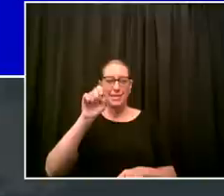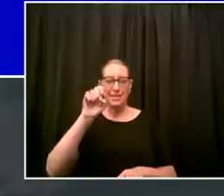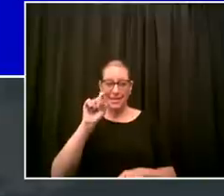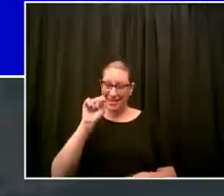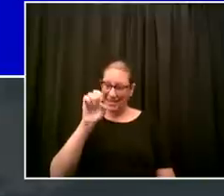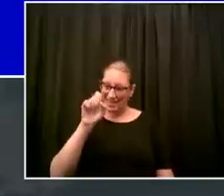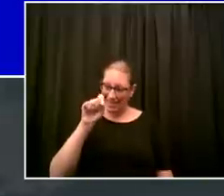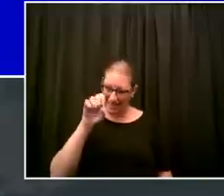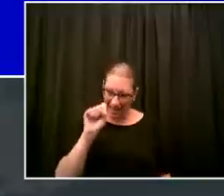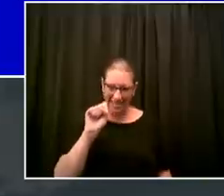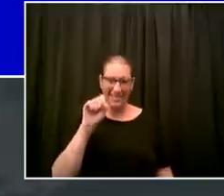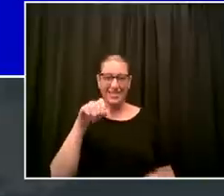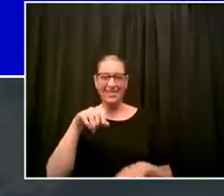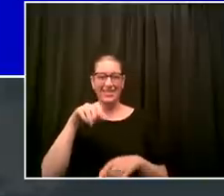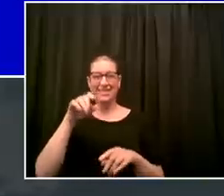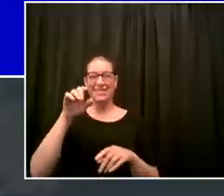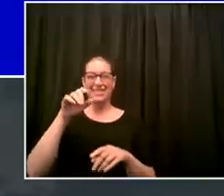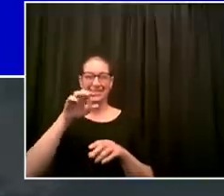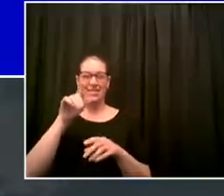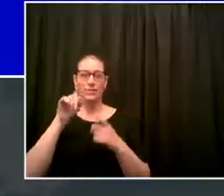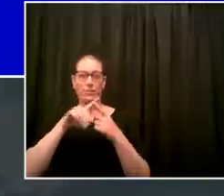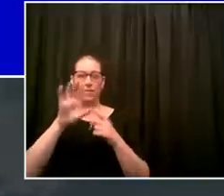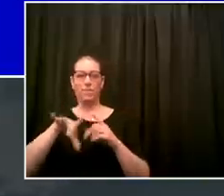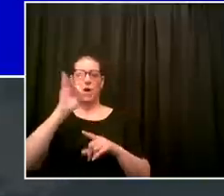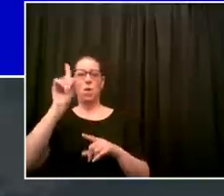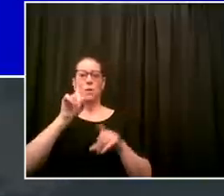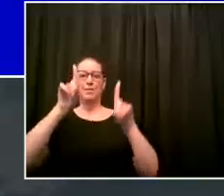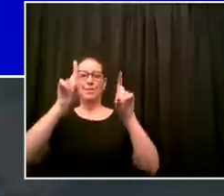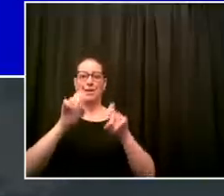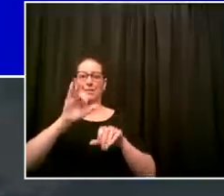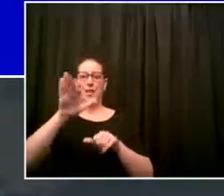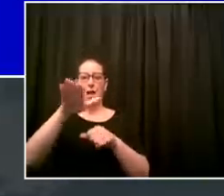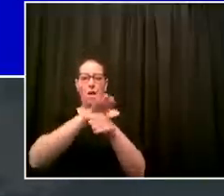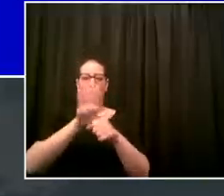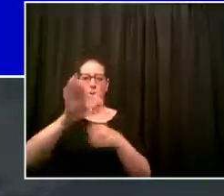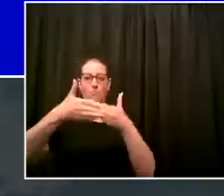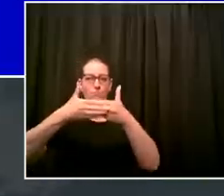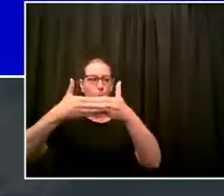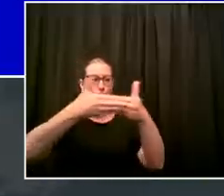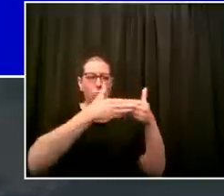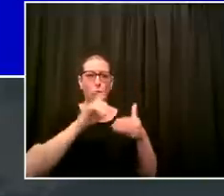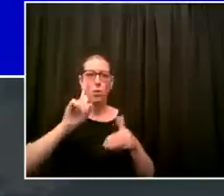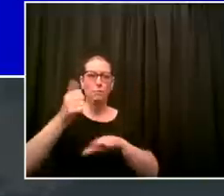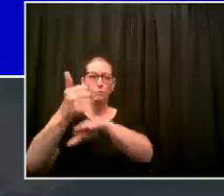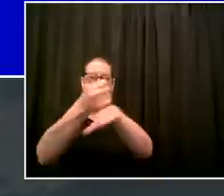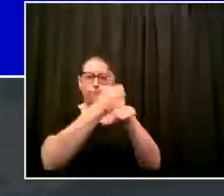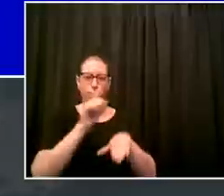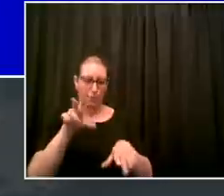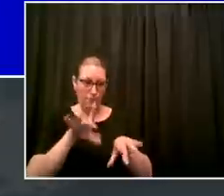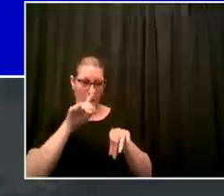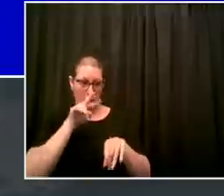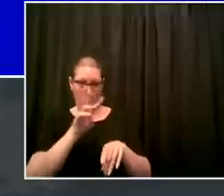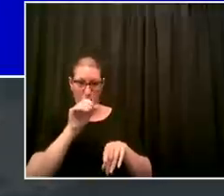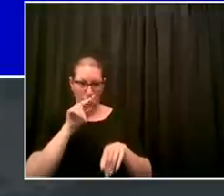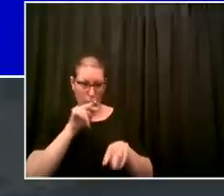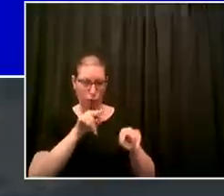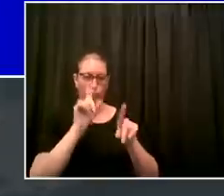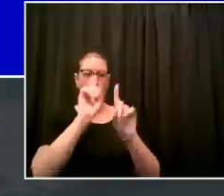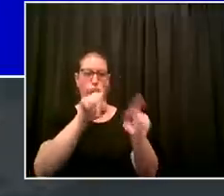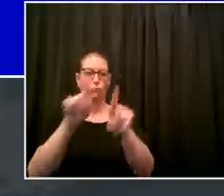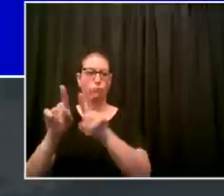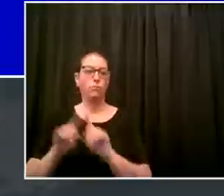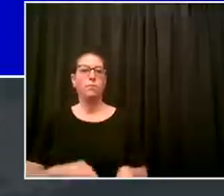testing or otherwise referred to as pcr testing this is to tell you if right now you have